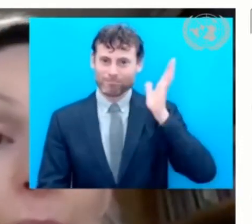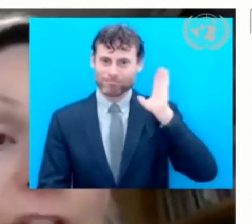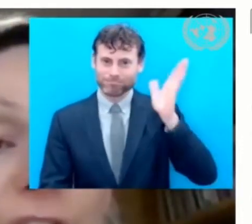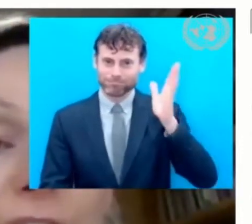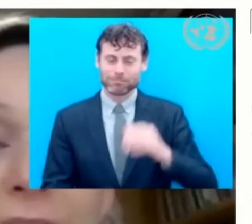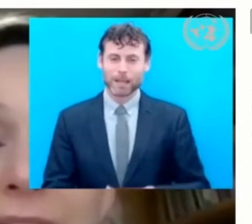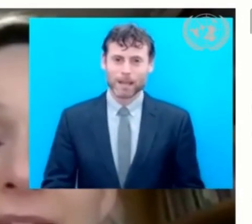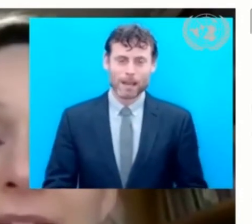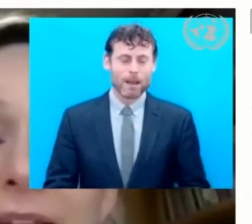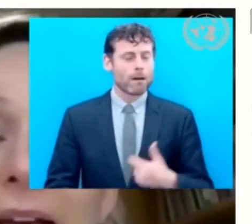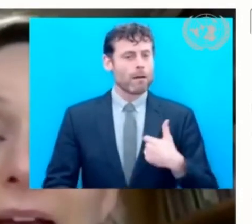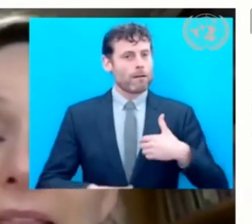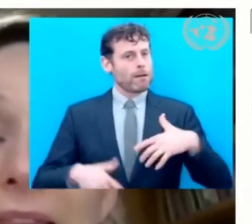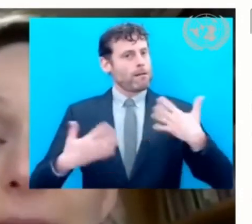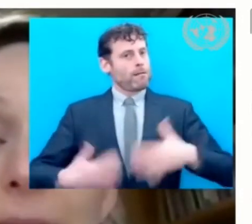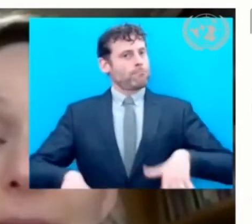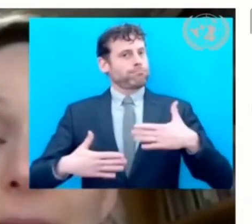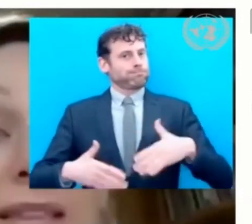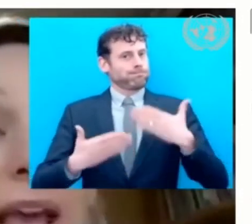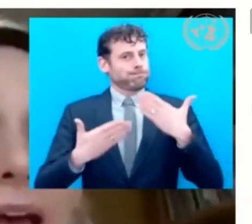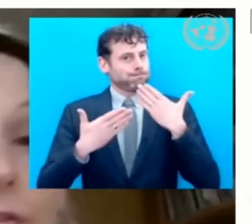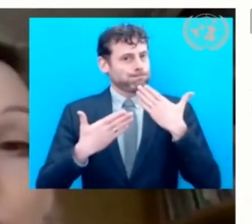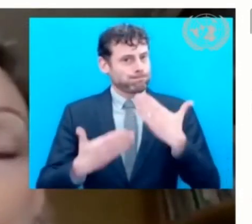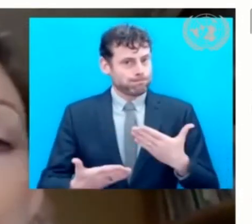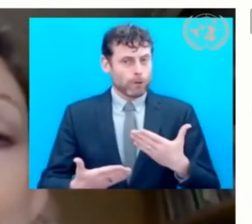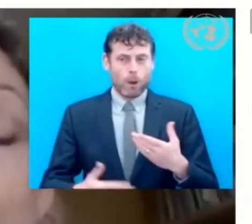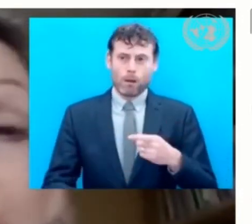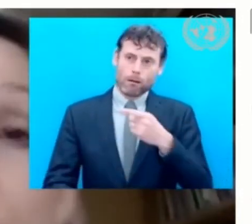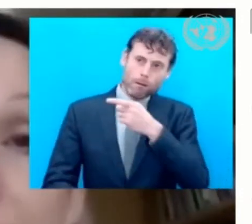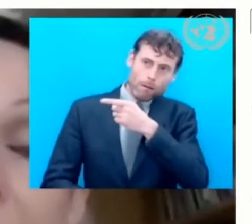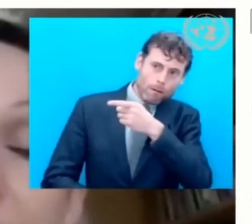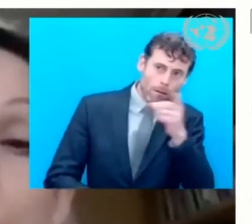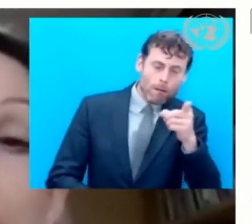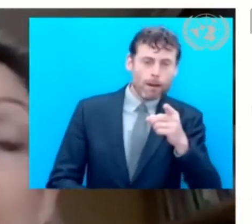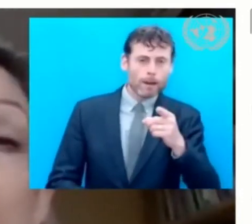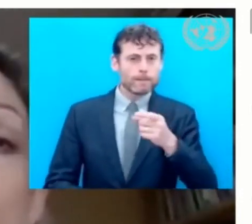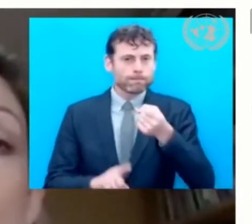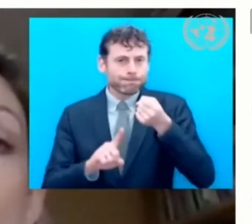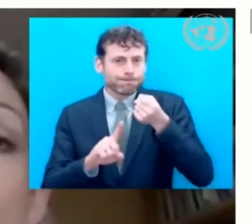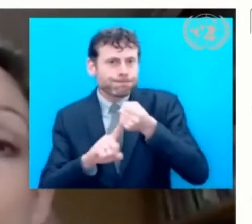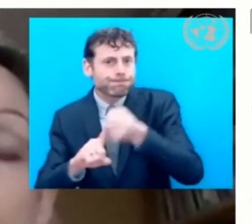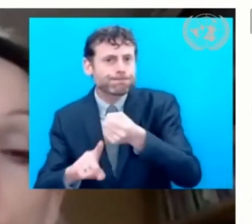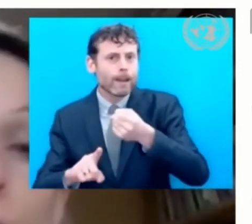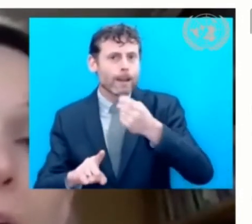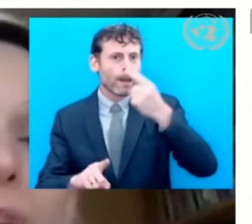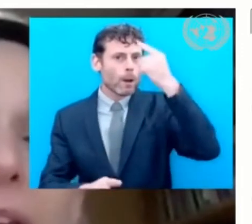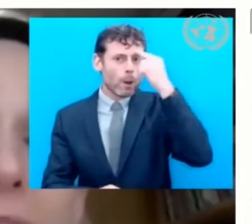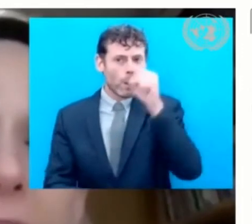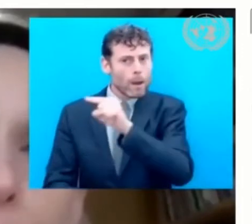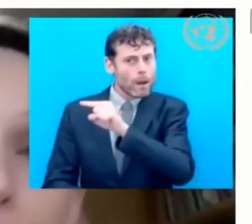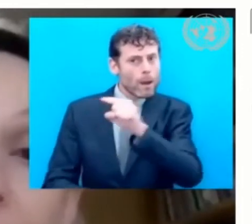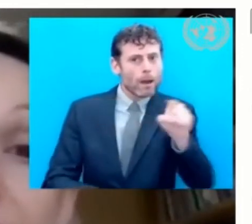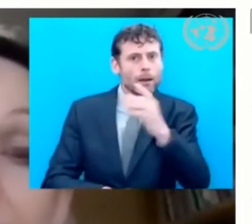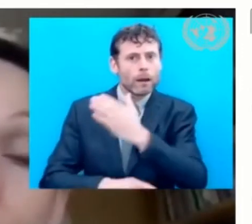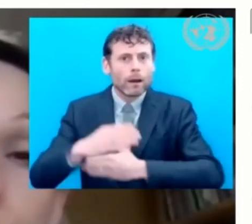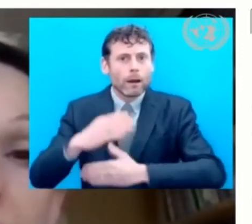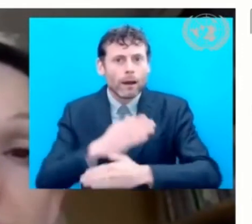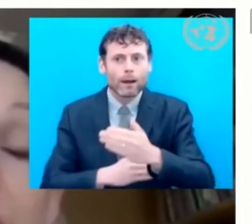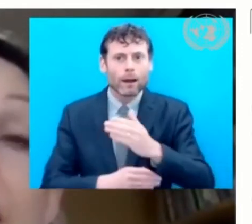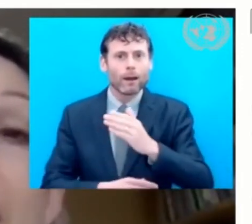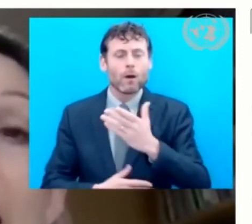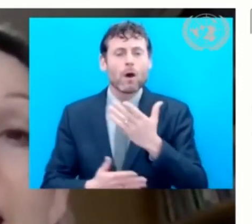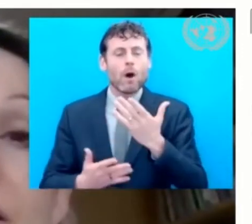appreciate the committee's efforts to guarantee the recognition of persons who have experienced